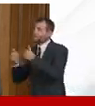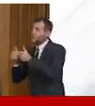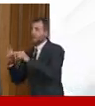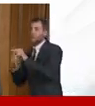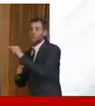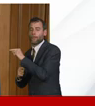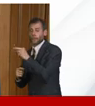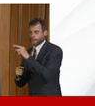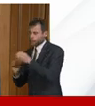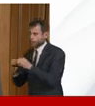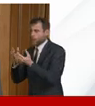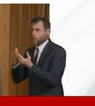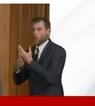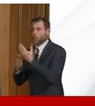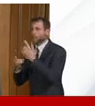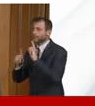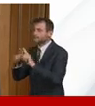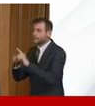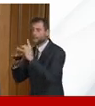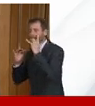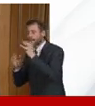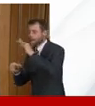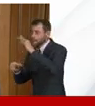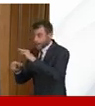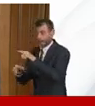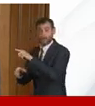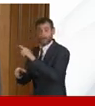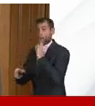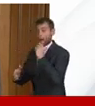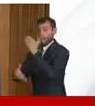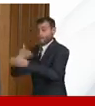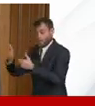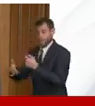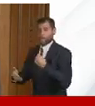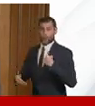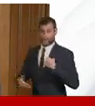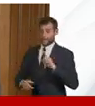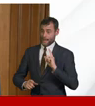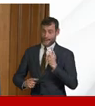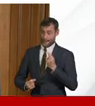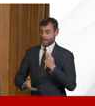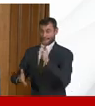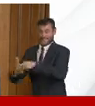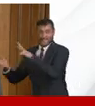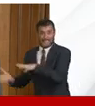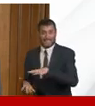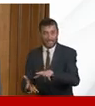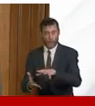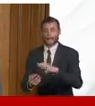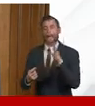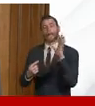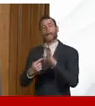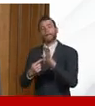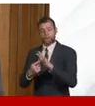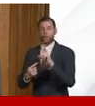develop new tests and bring them to market and as they ramp up we will ramp up it's absolutely right that our sick patients in hospitals should be